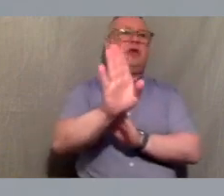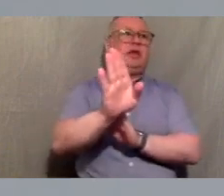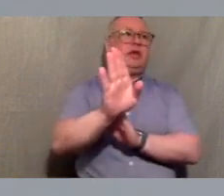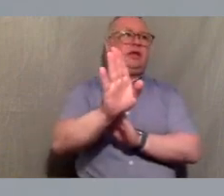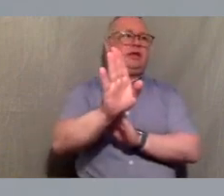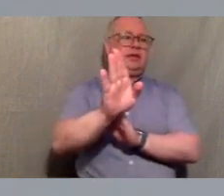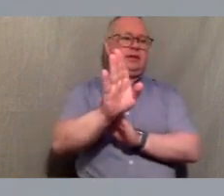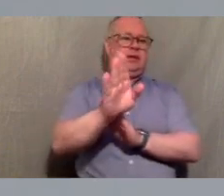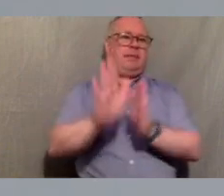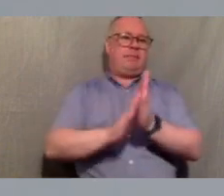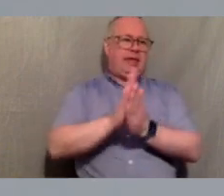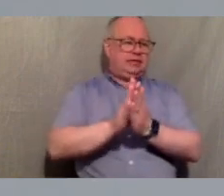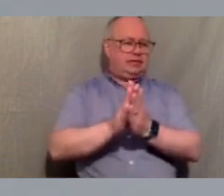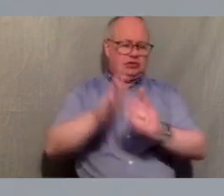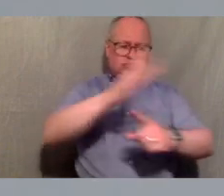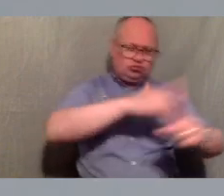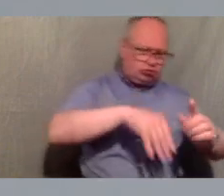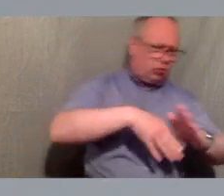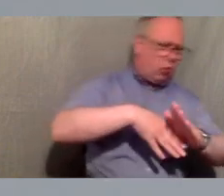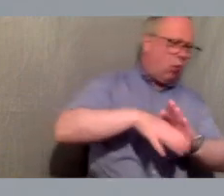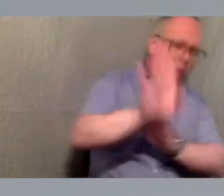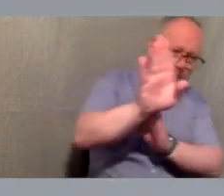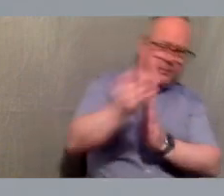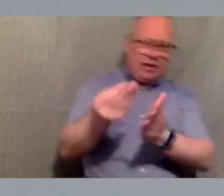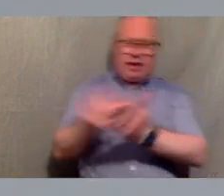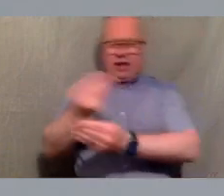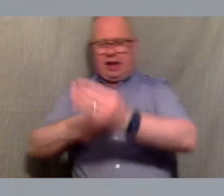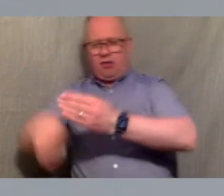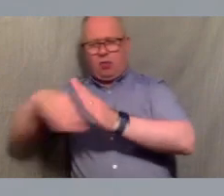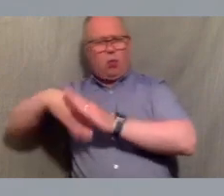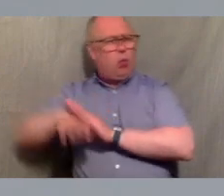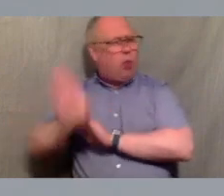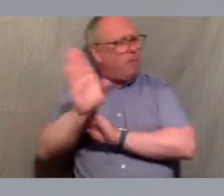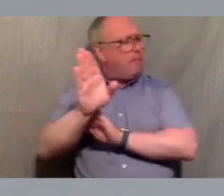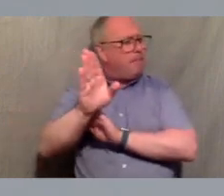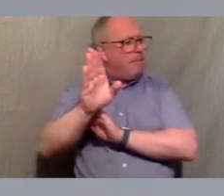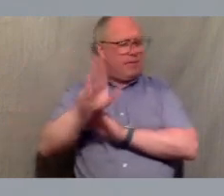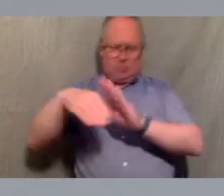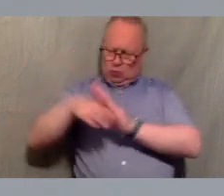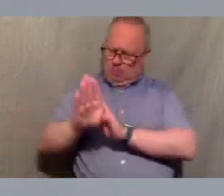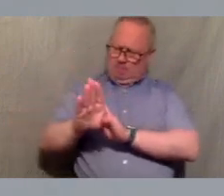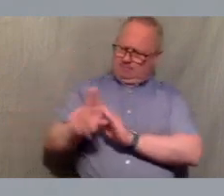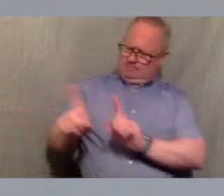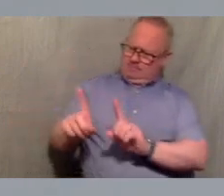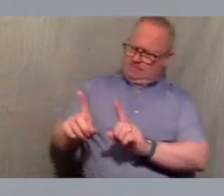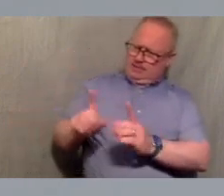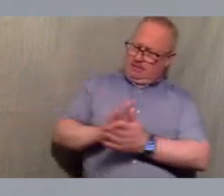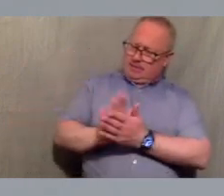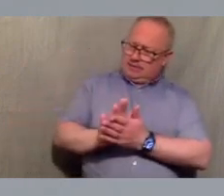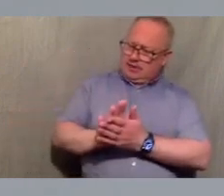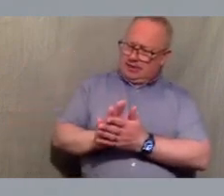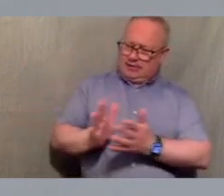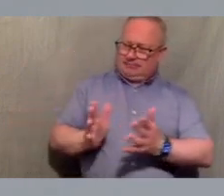economic revival and and to me i really like that word revival with its kind of links to uh vitality um